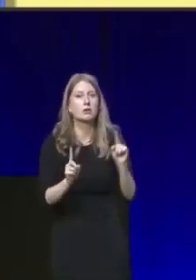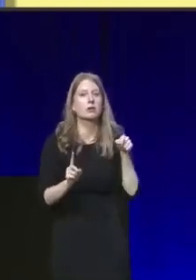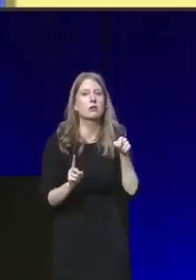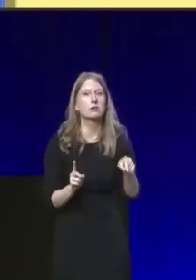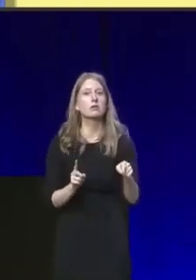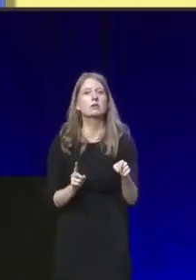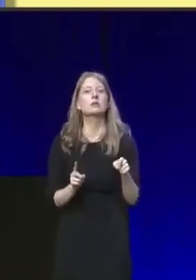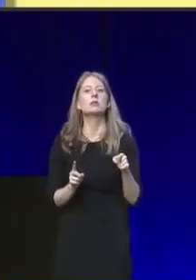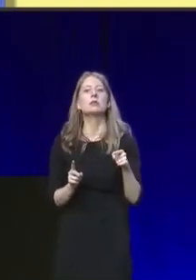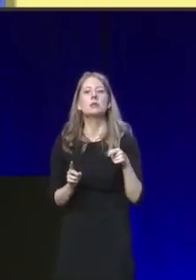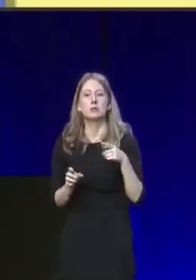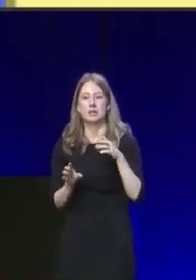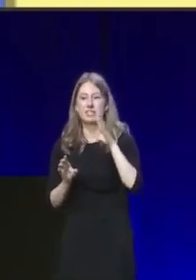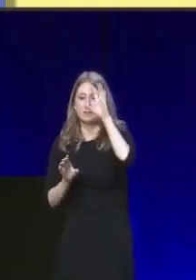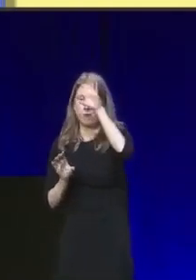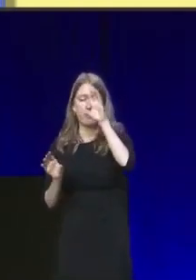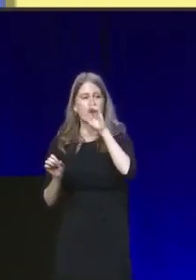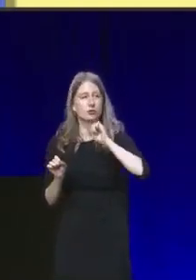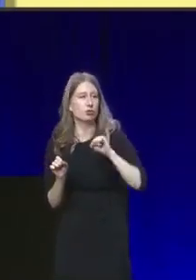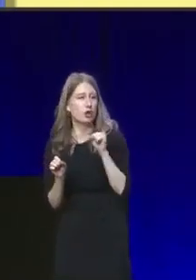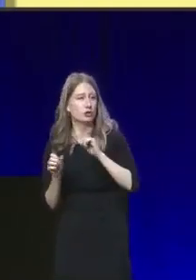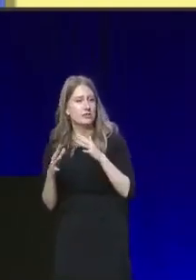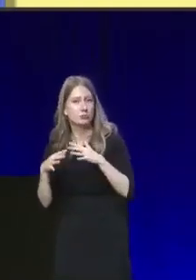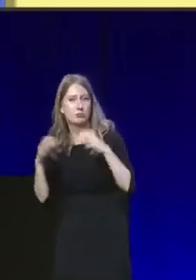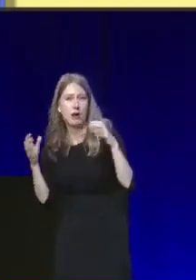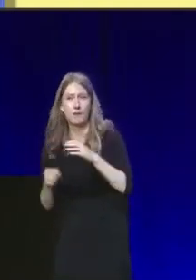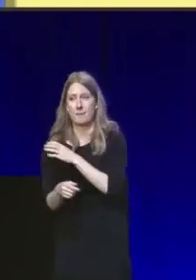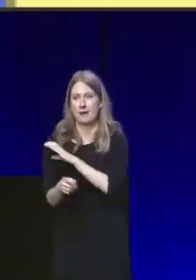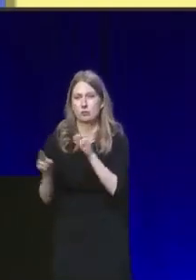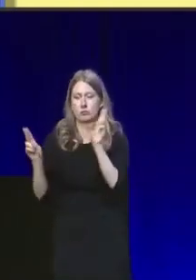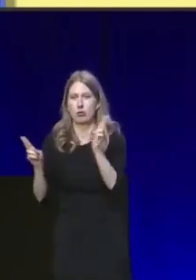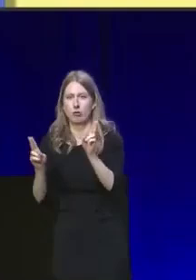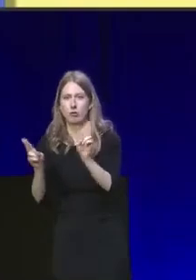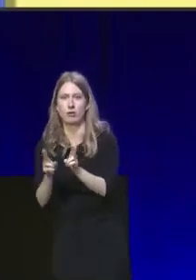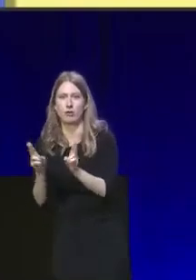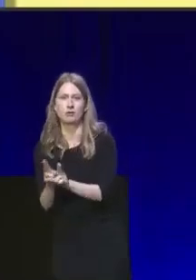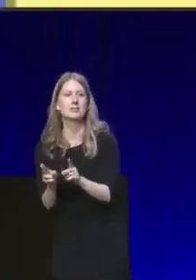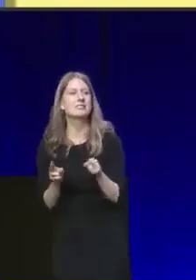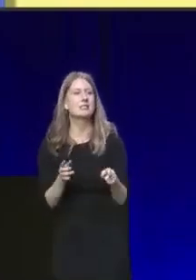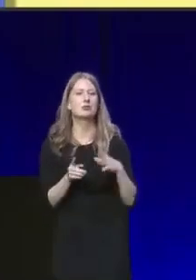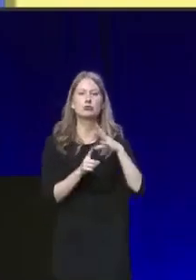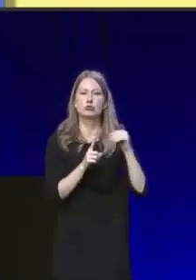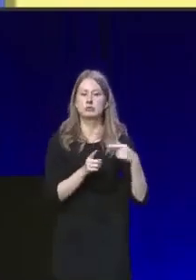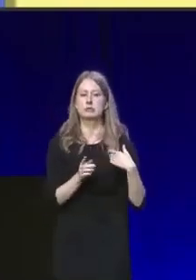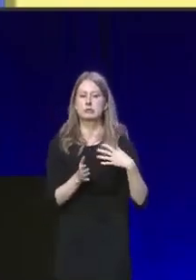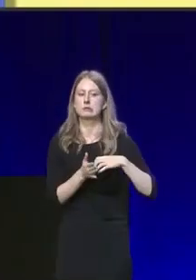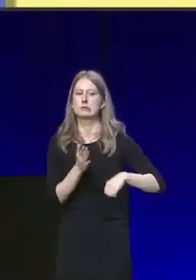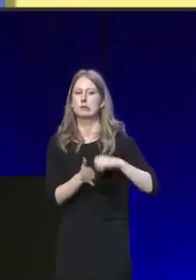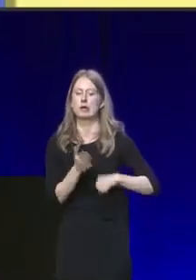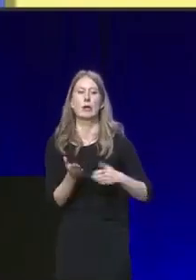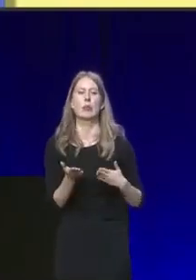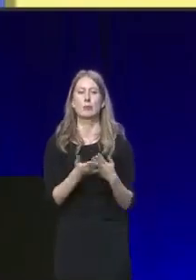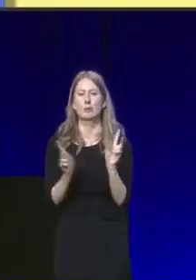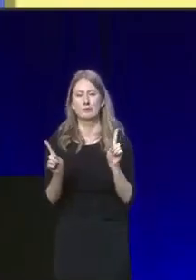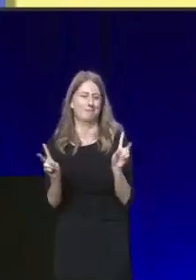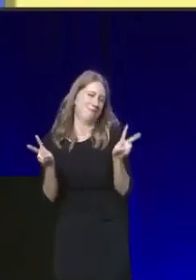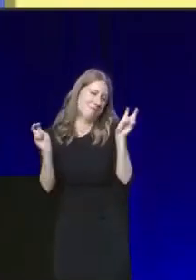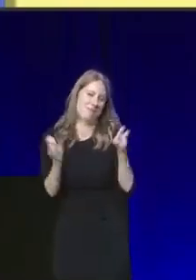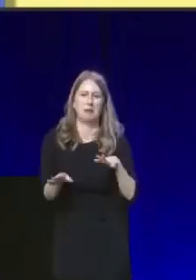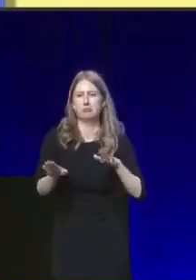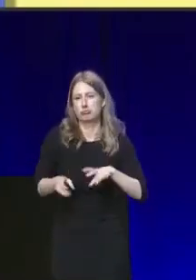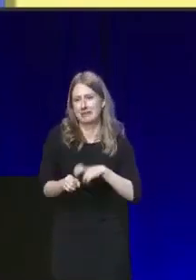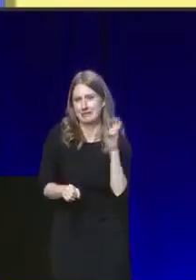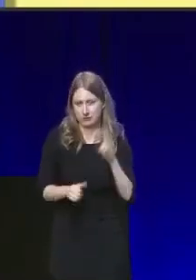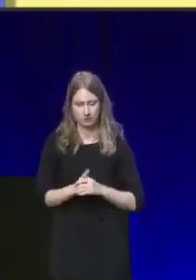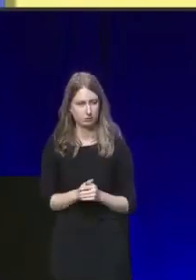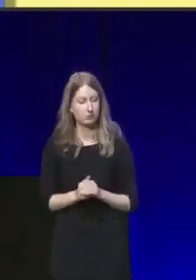devolved powers of the Scottish Parliament, carried out by the Tories under the excuse of Brexit. The first sign that a Labour